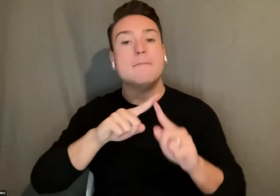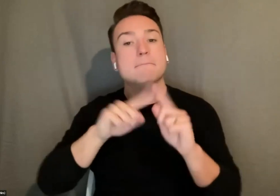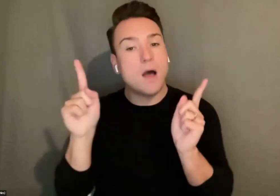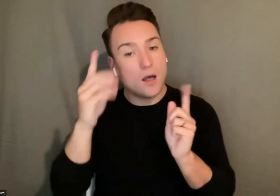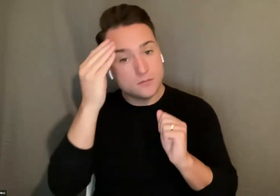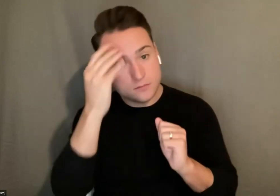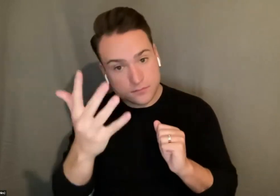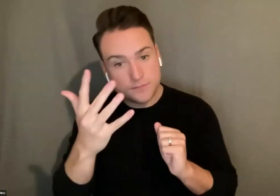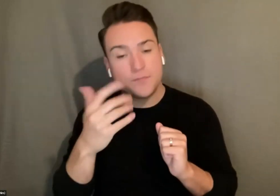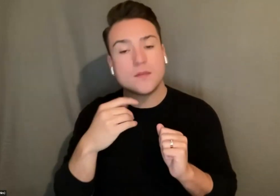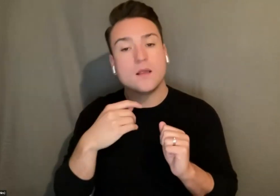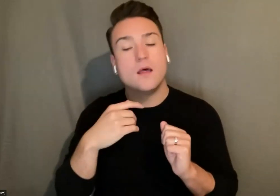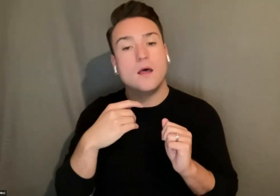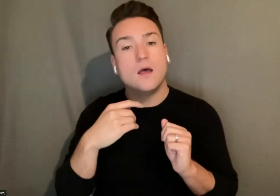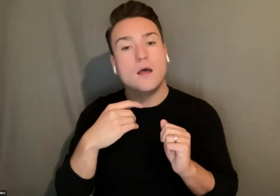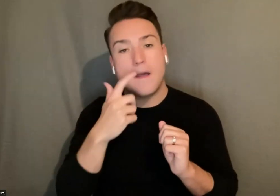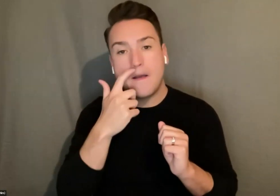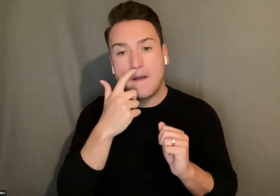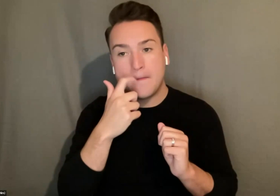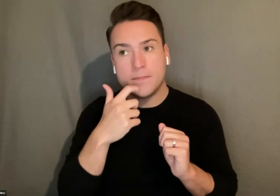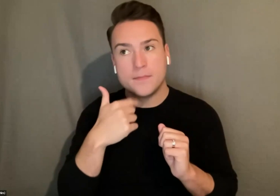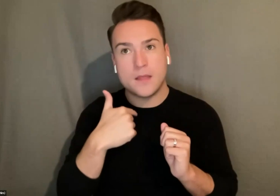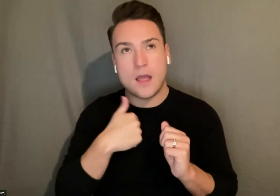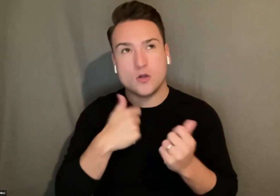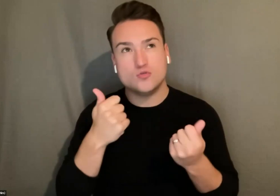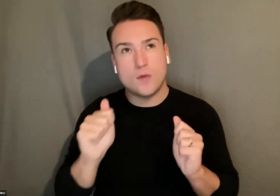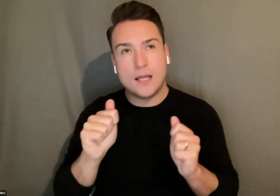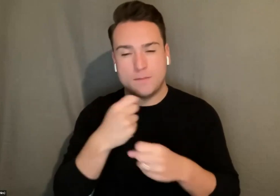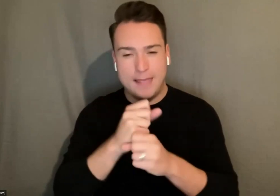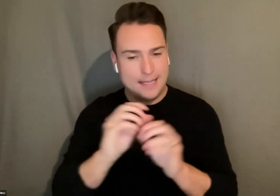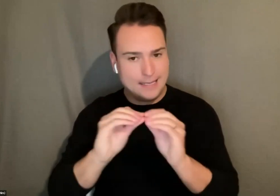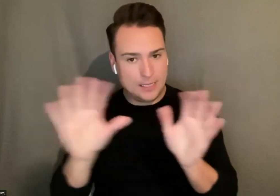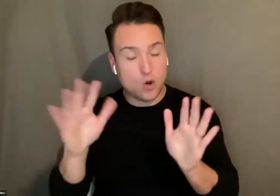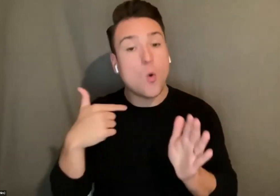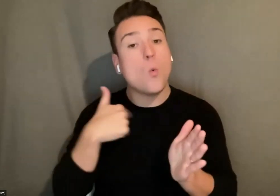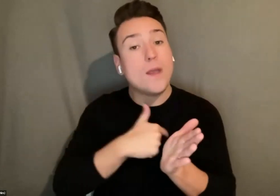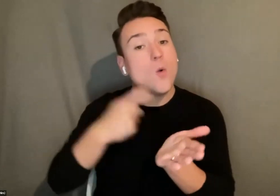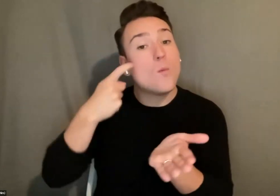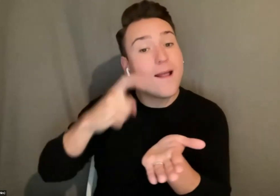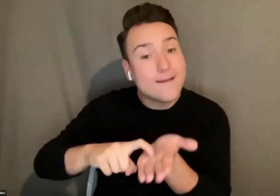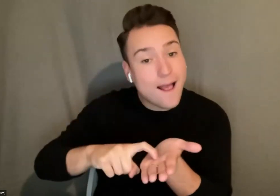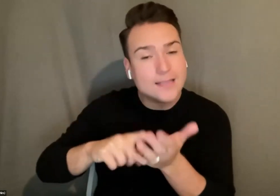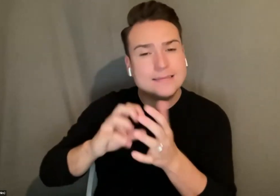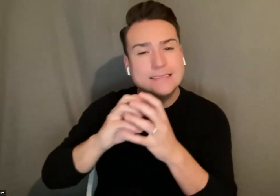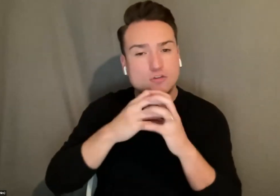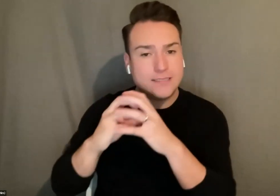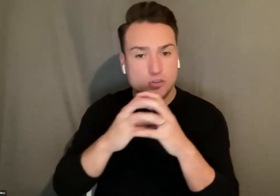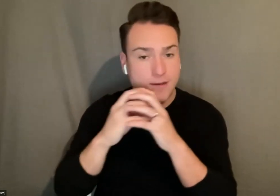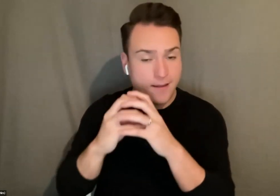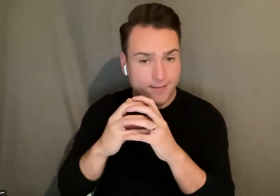make it make try to make this clear we recognize the intersectionality